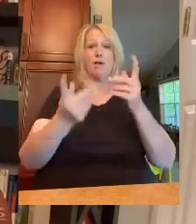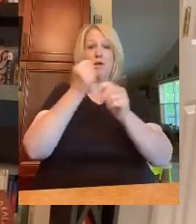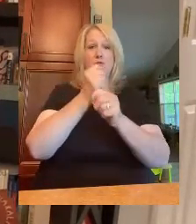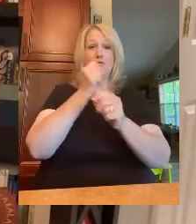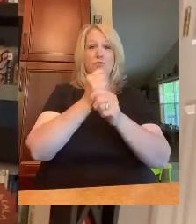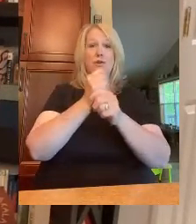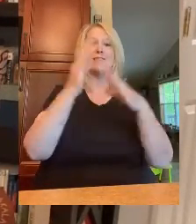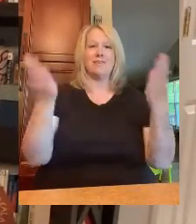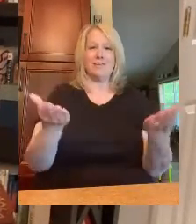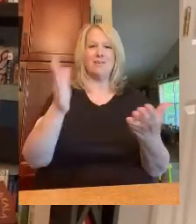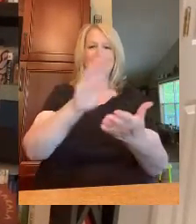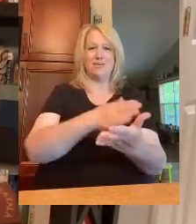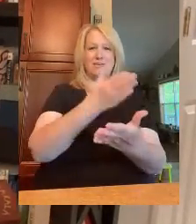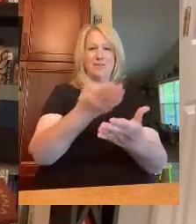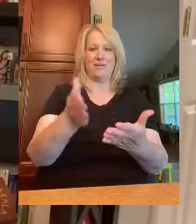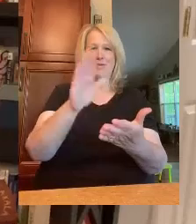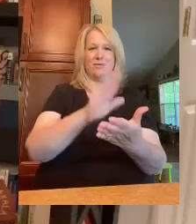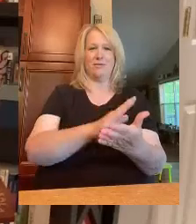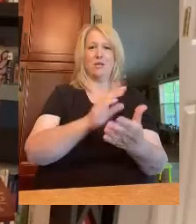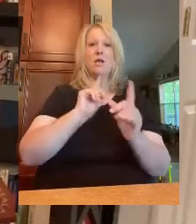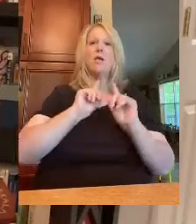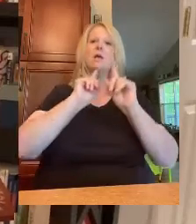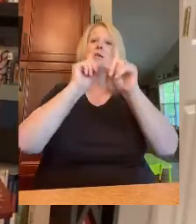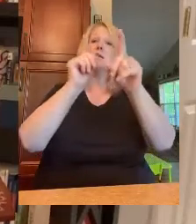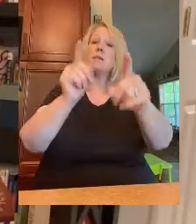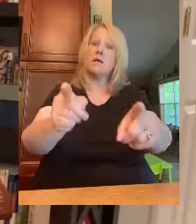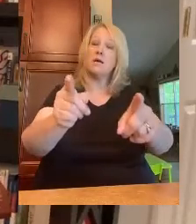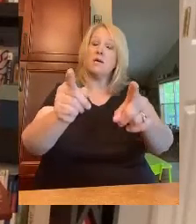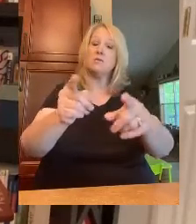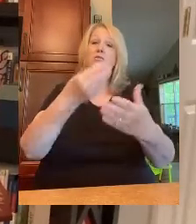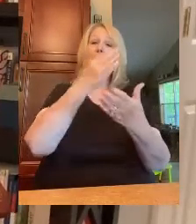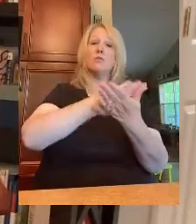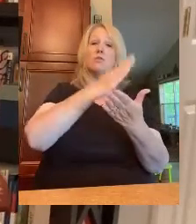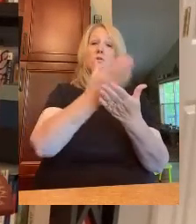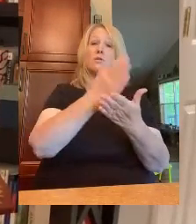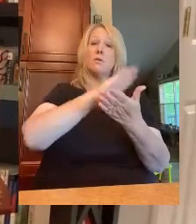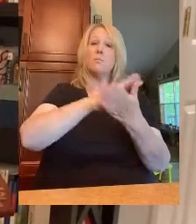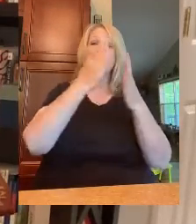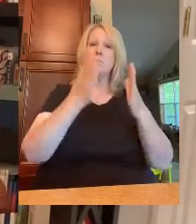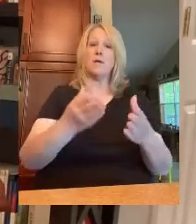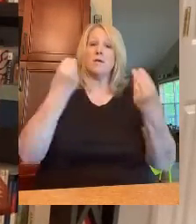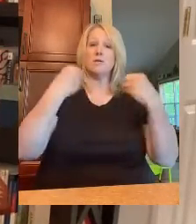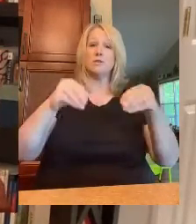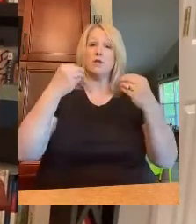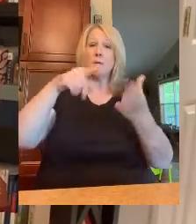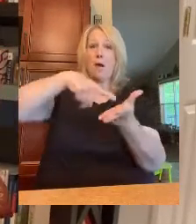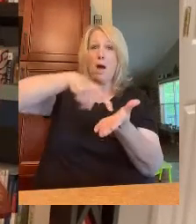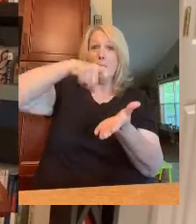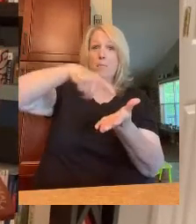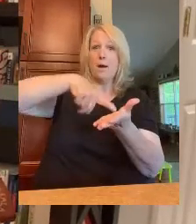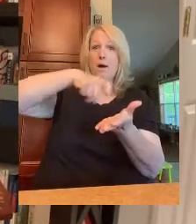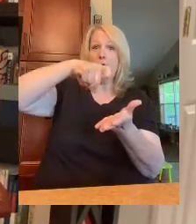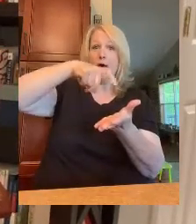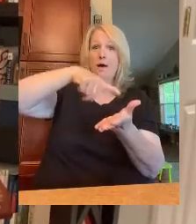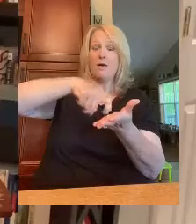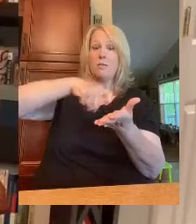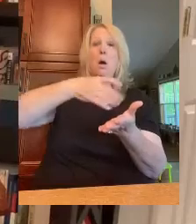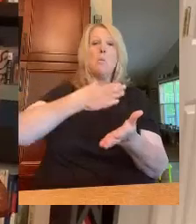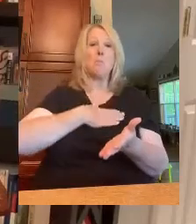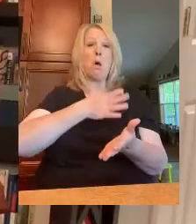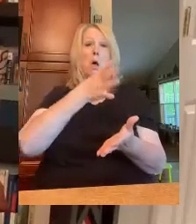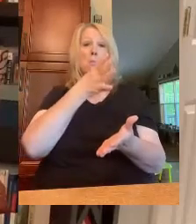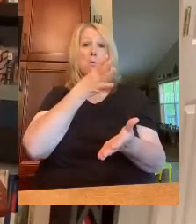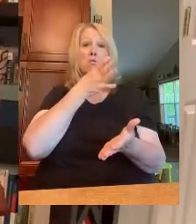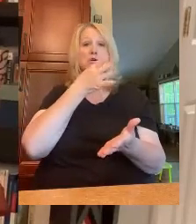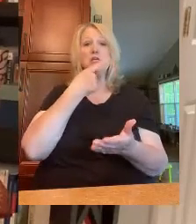So here's our song. Down to the Baker Shop, ha, ha, ha. For my